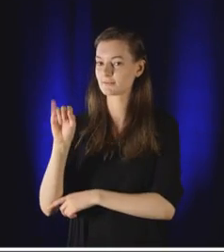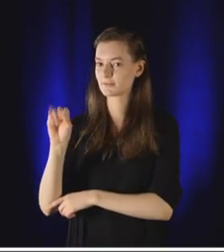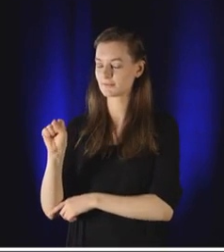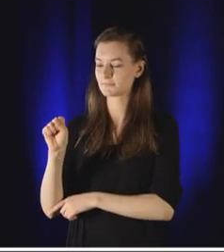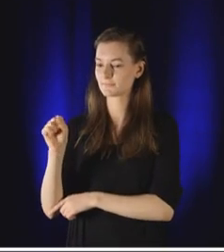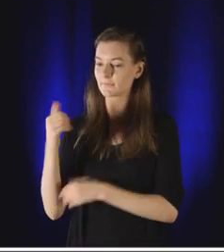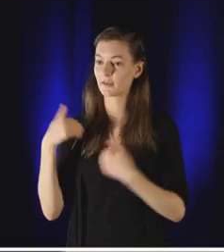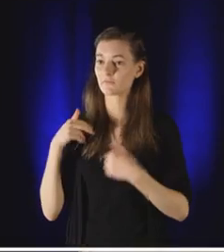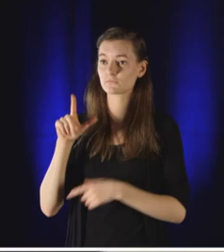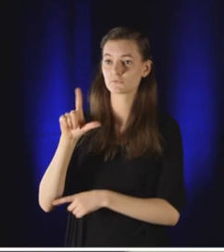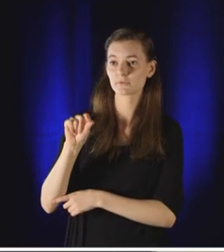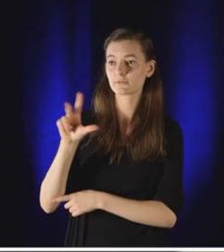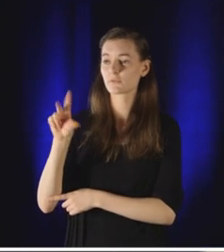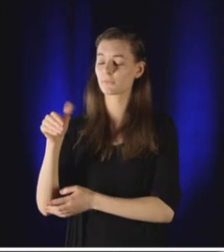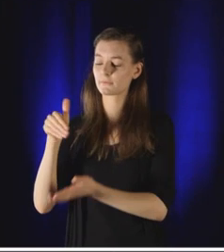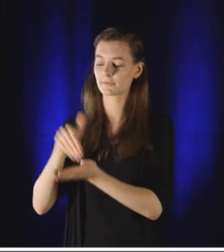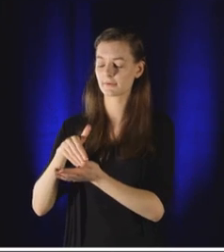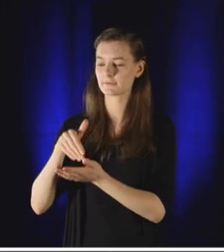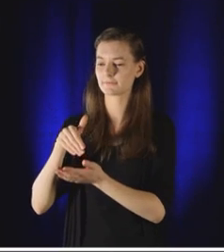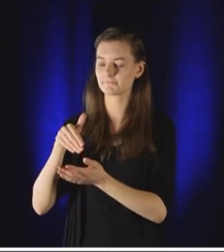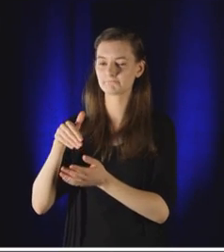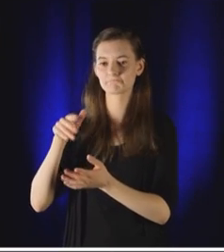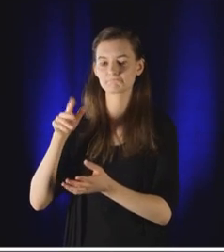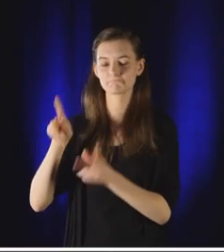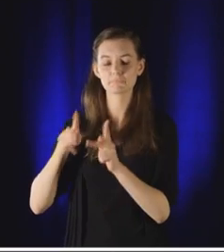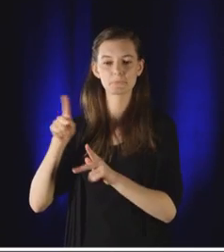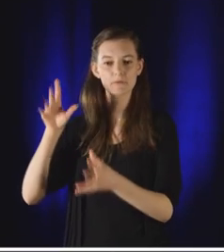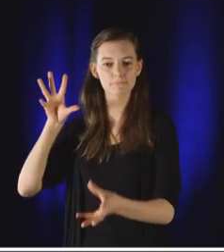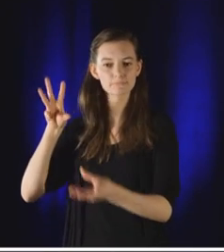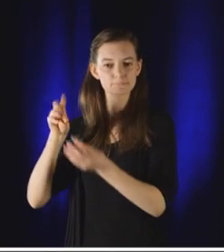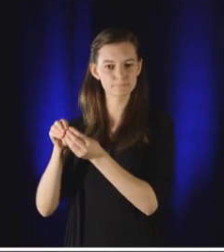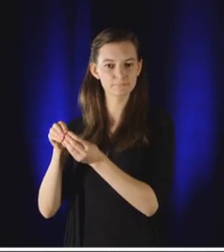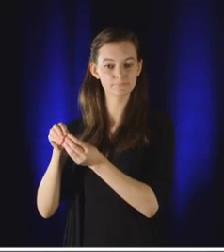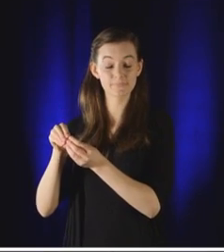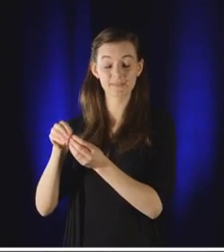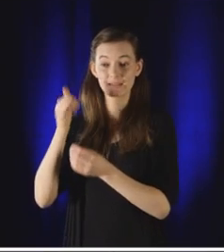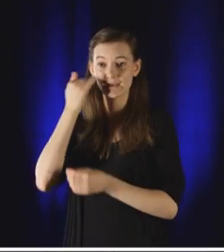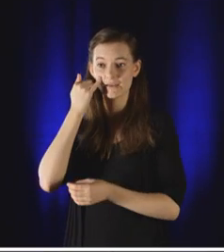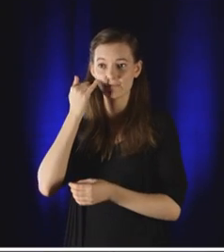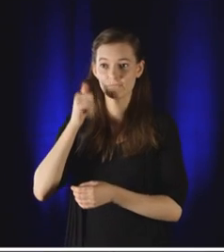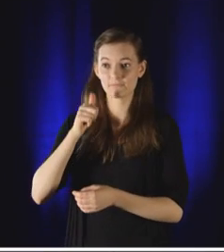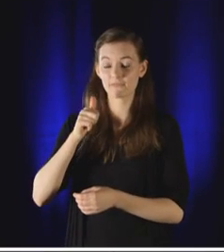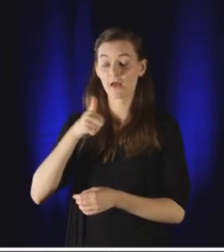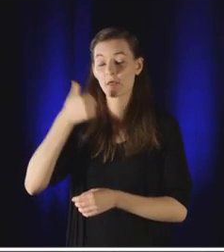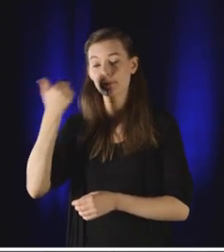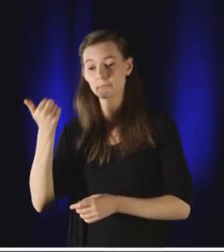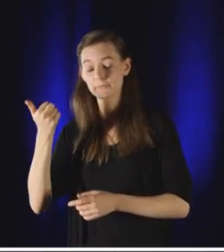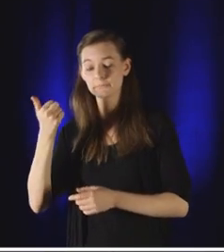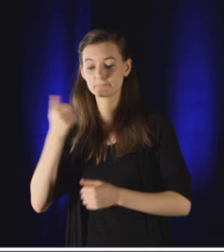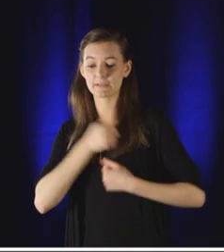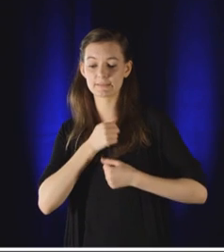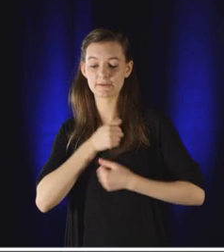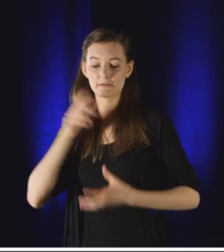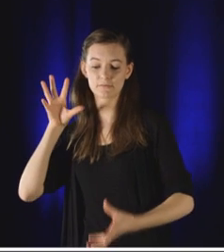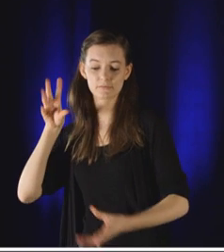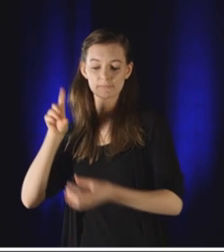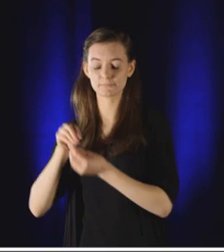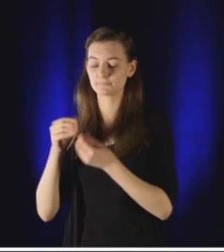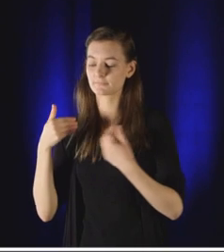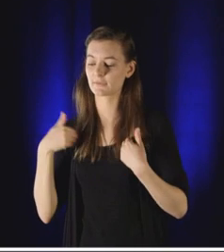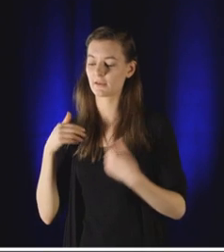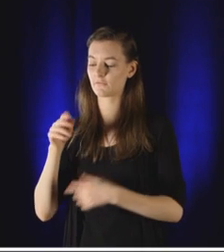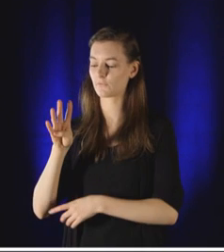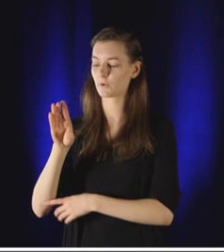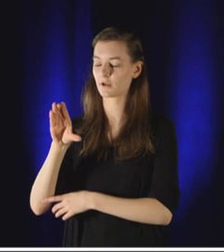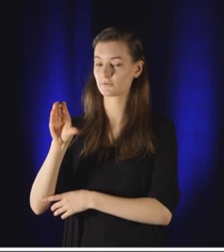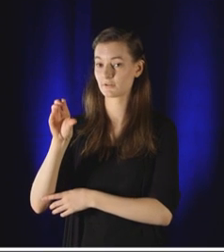ISIS is about 20,000 to 30,000 members strong. If you add everyone else holding a gun in Iraq and Syria, you